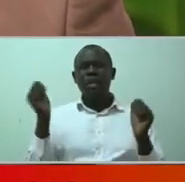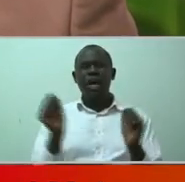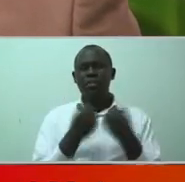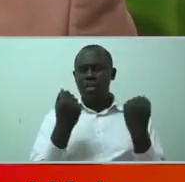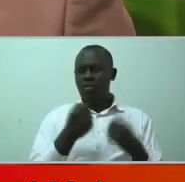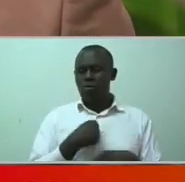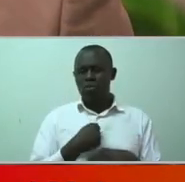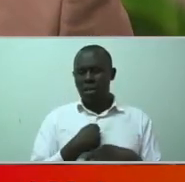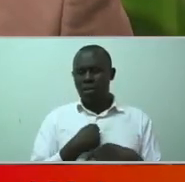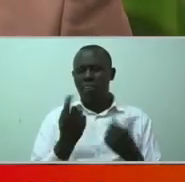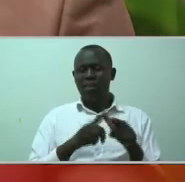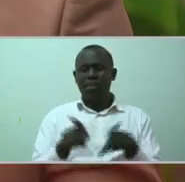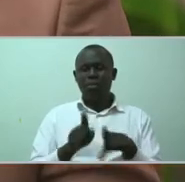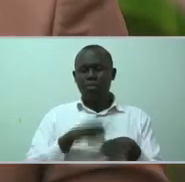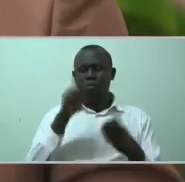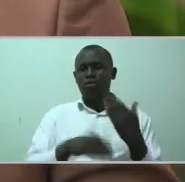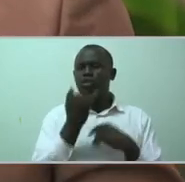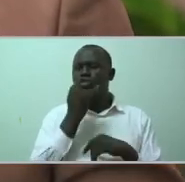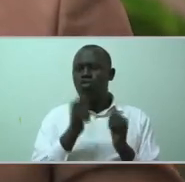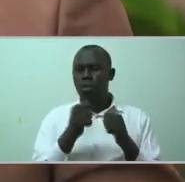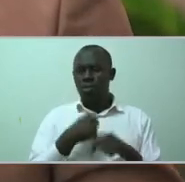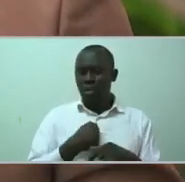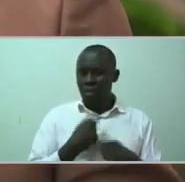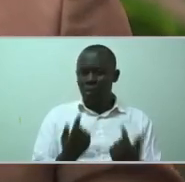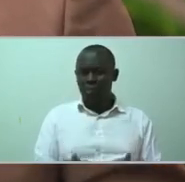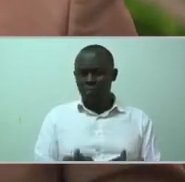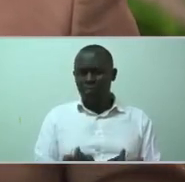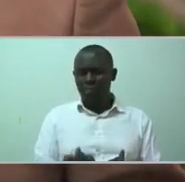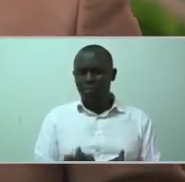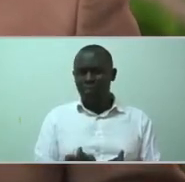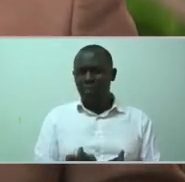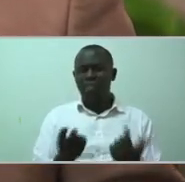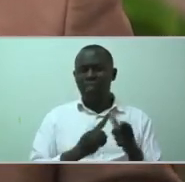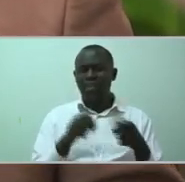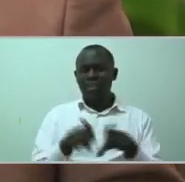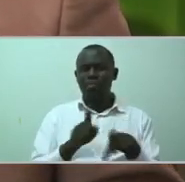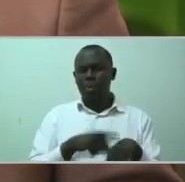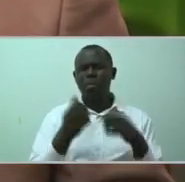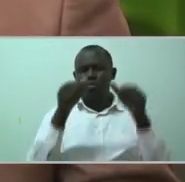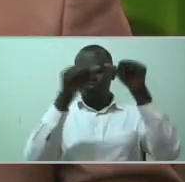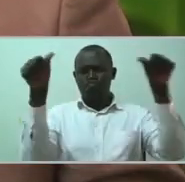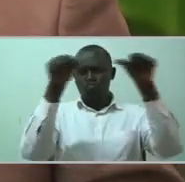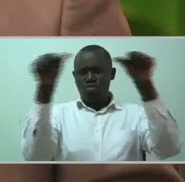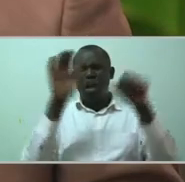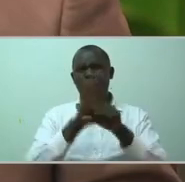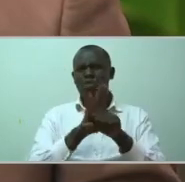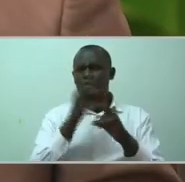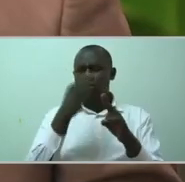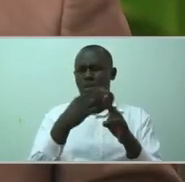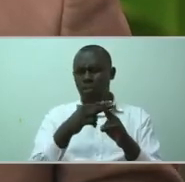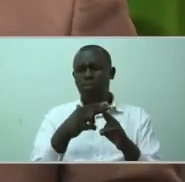me and what was wrong with this guy, I was named a lot of things.